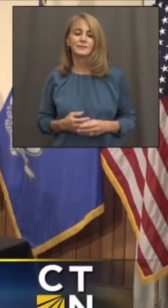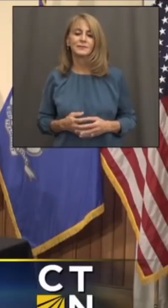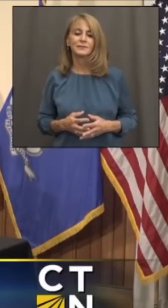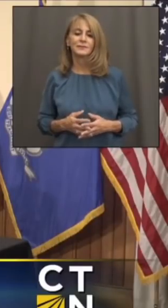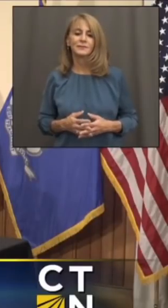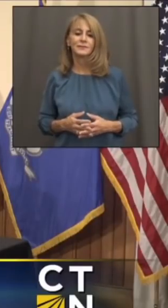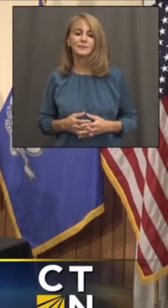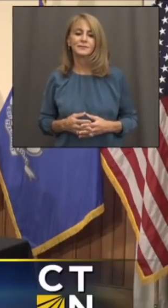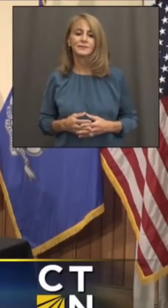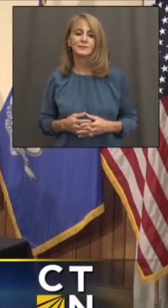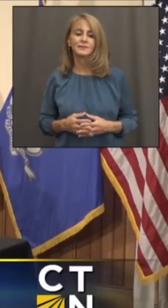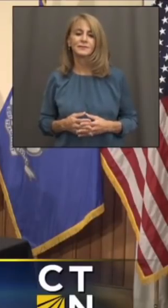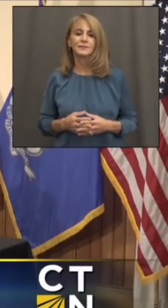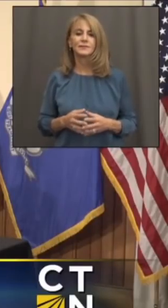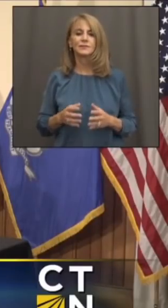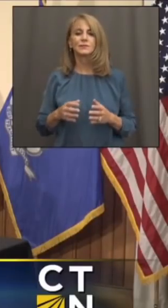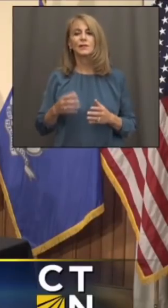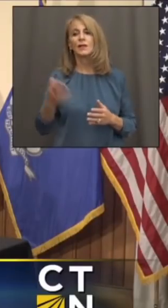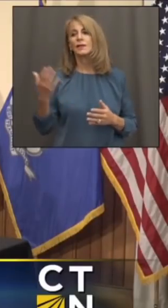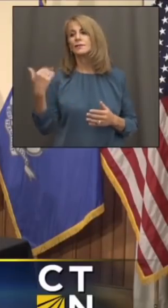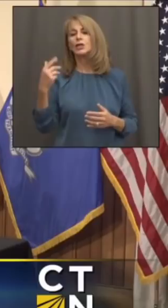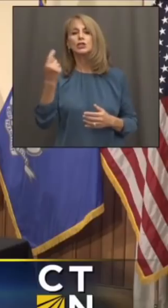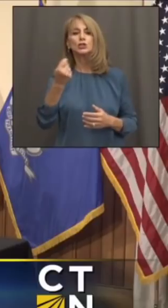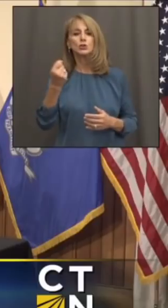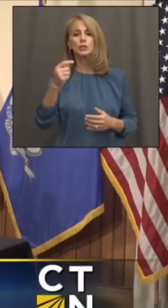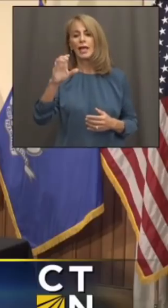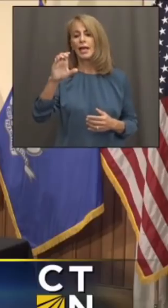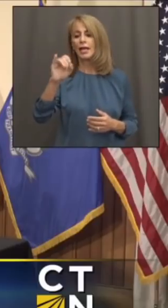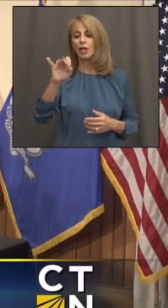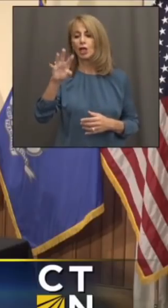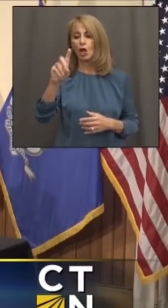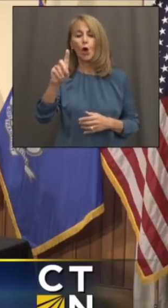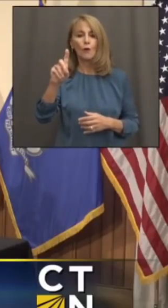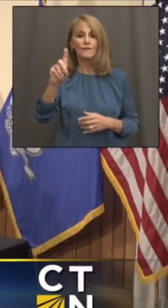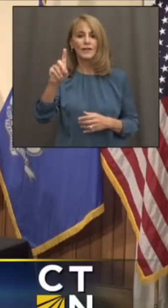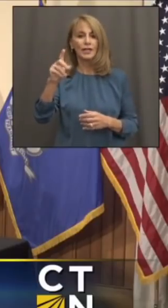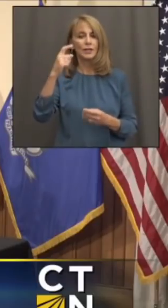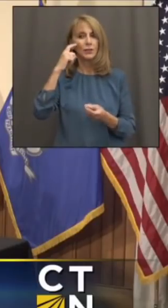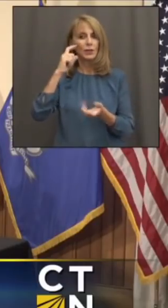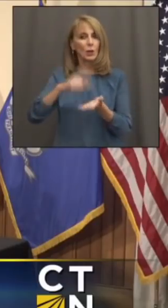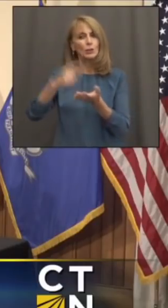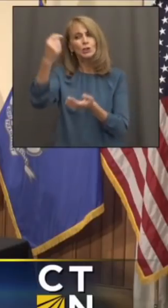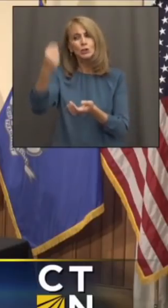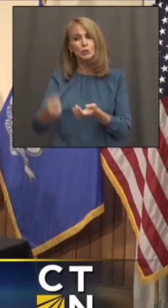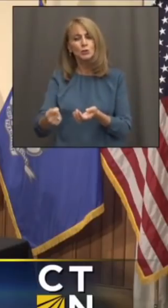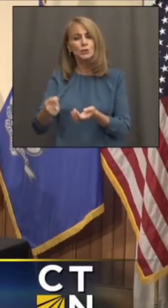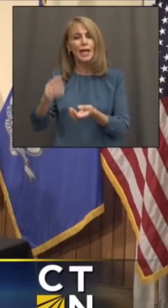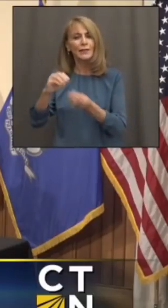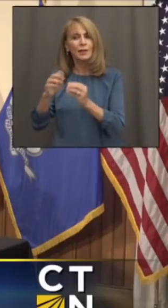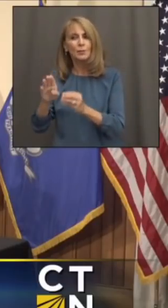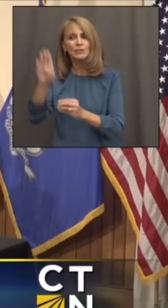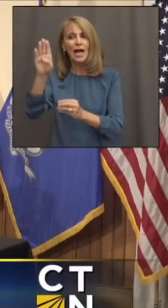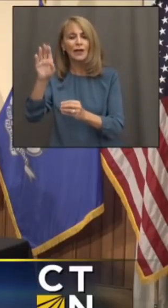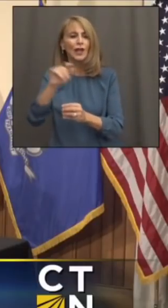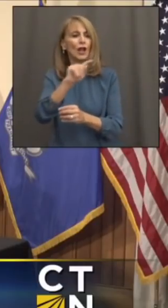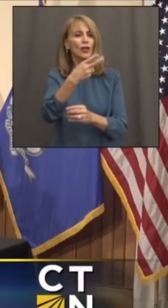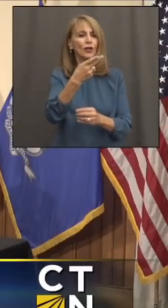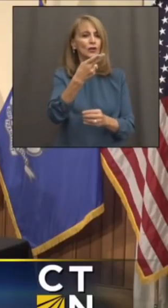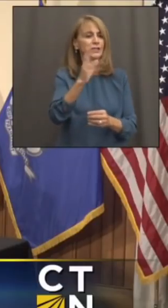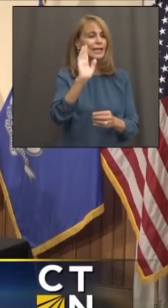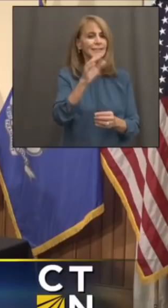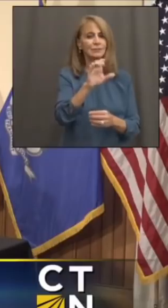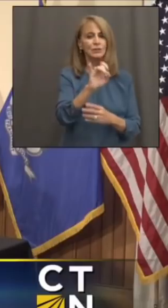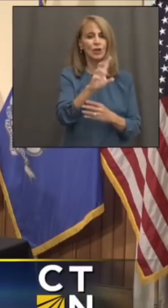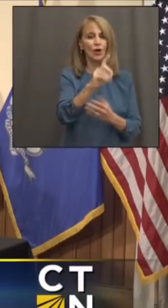COVID data. Like on Tuesday, the positivity rate seems to be a little higher. On Thursday, maybe it seems to be a little lower. I'm wondering,